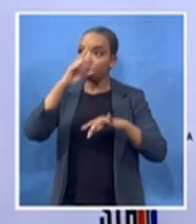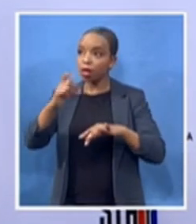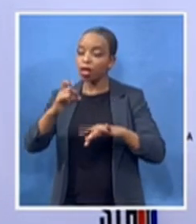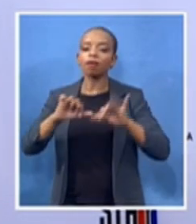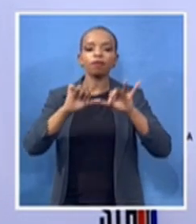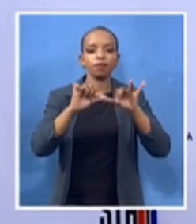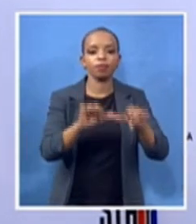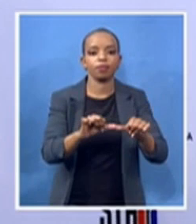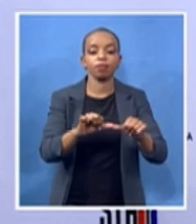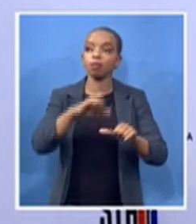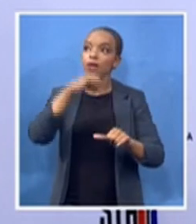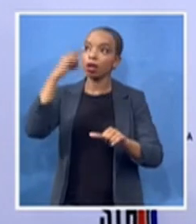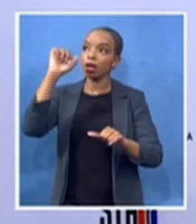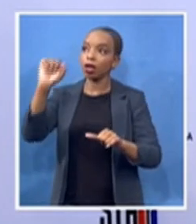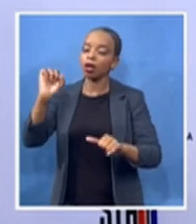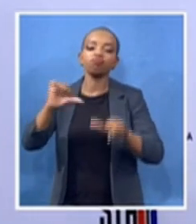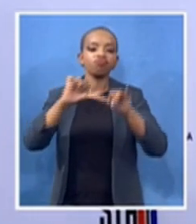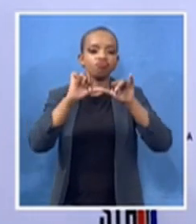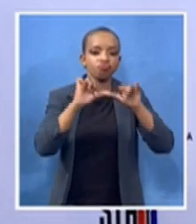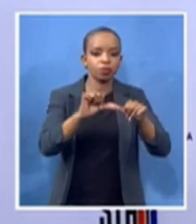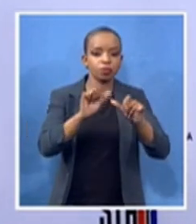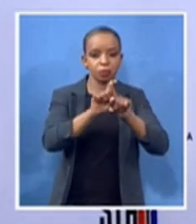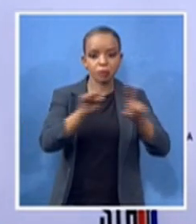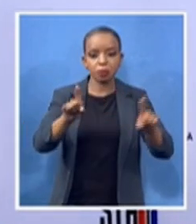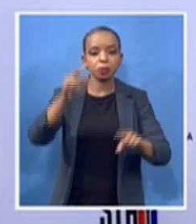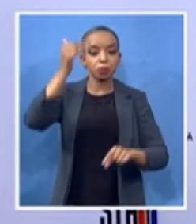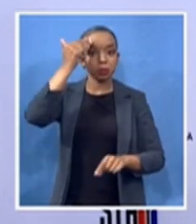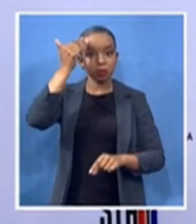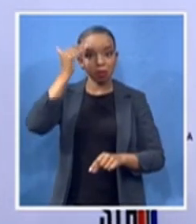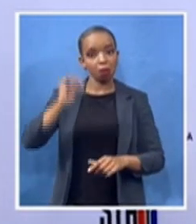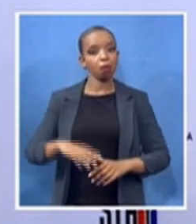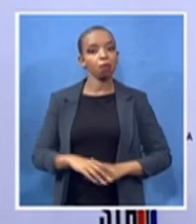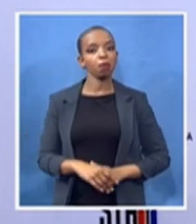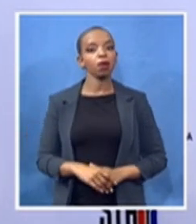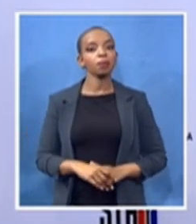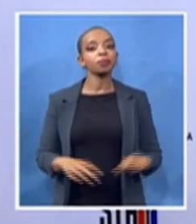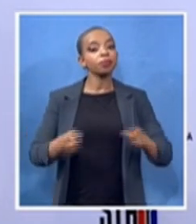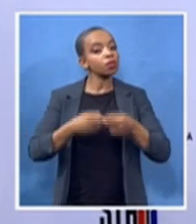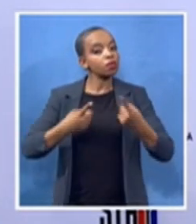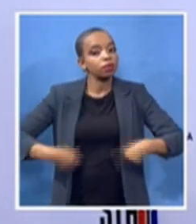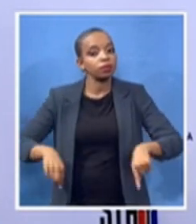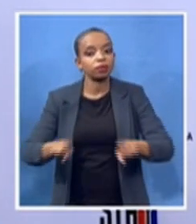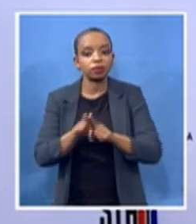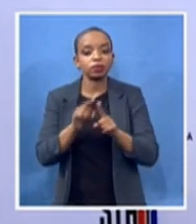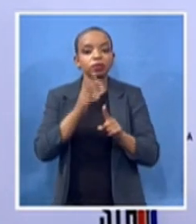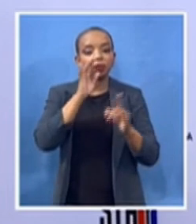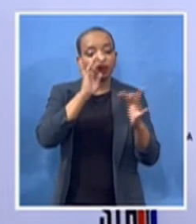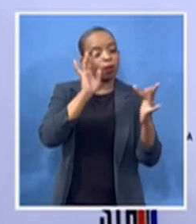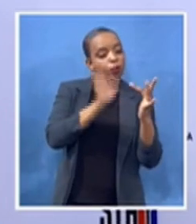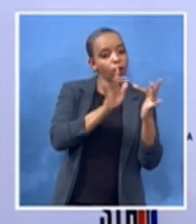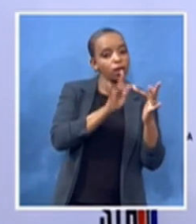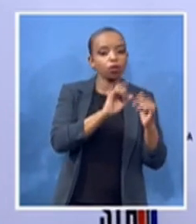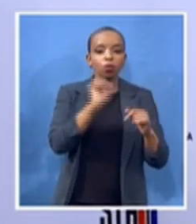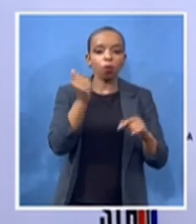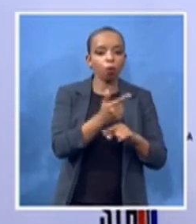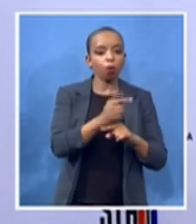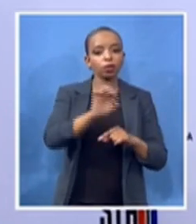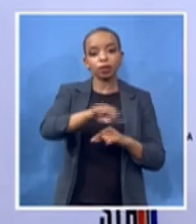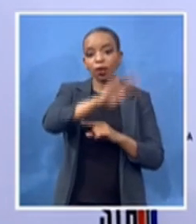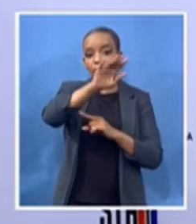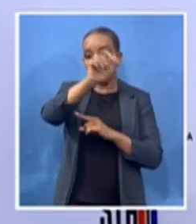it important for us to connect with all south african public through programs that tackle the current challenges